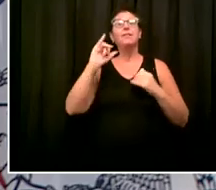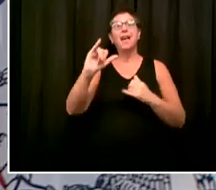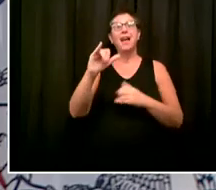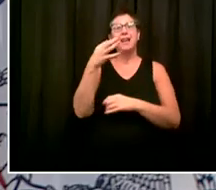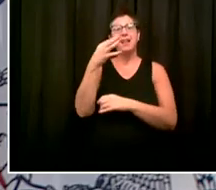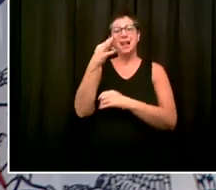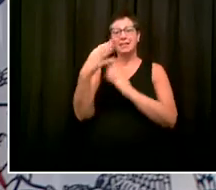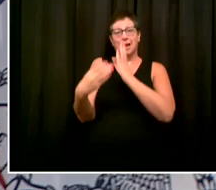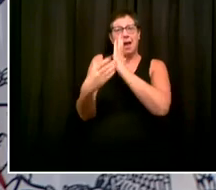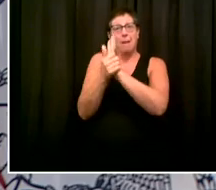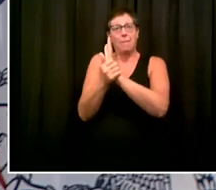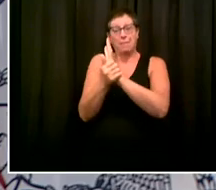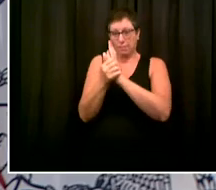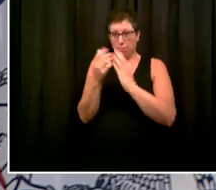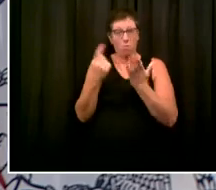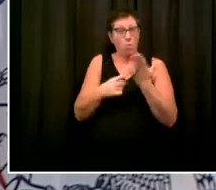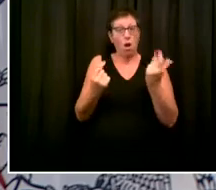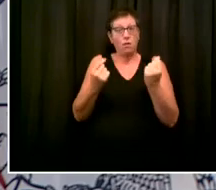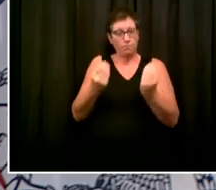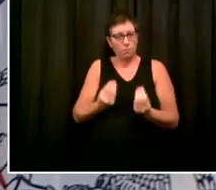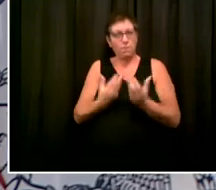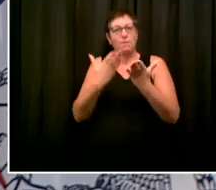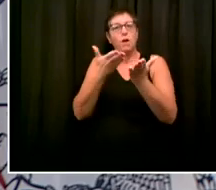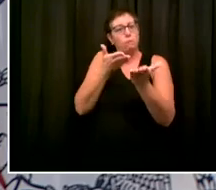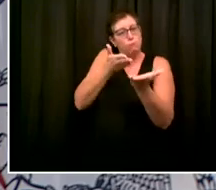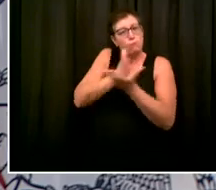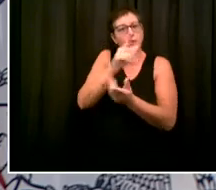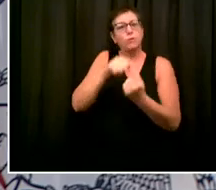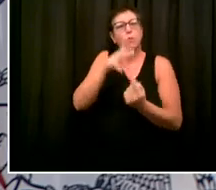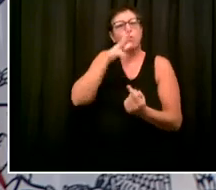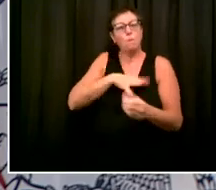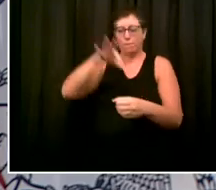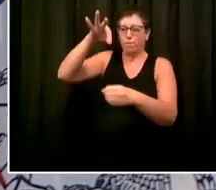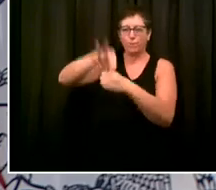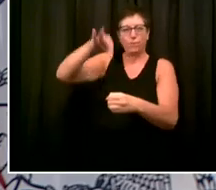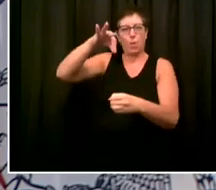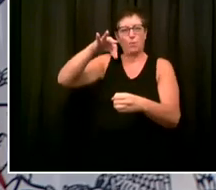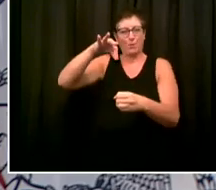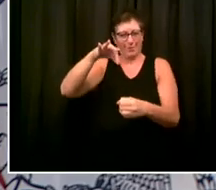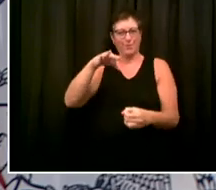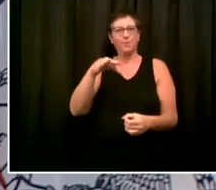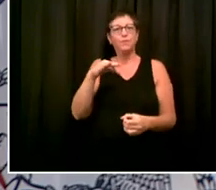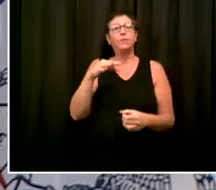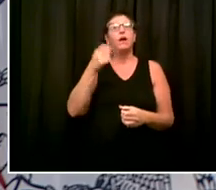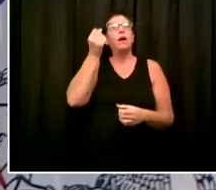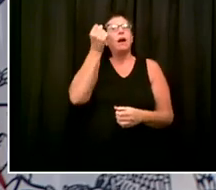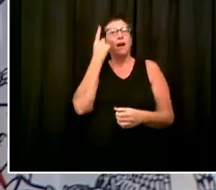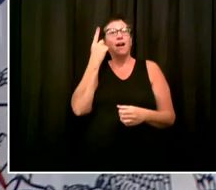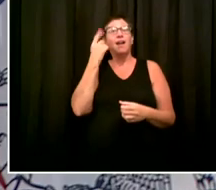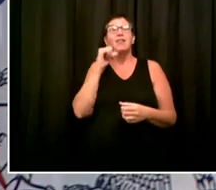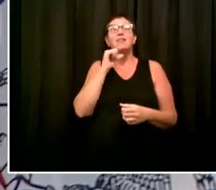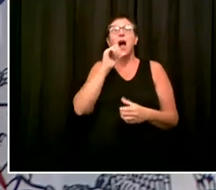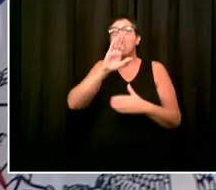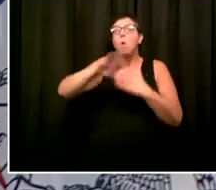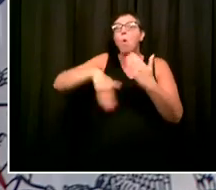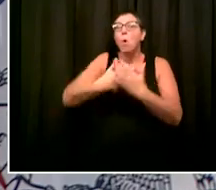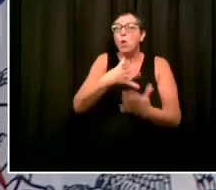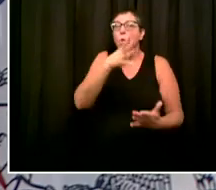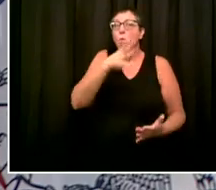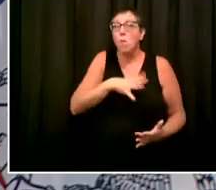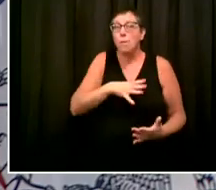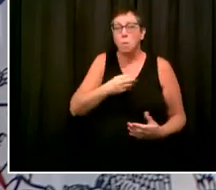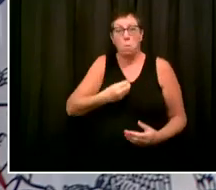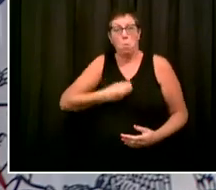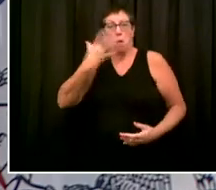history, not all women, only white women, women of color excluded. And they had to fight for many decades more.